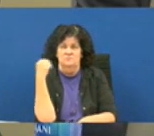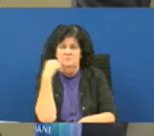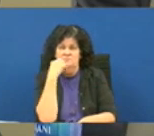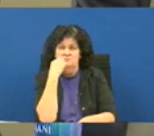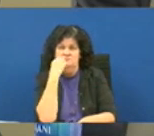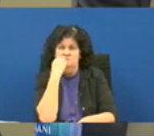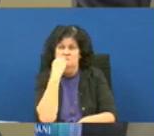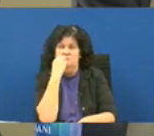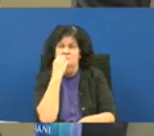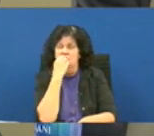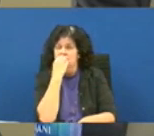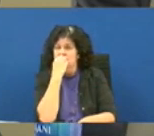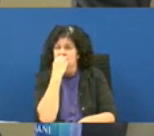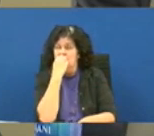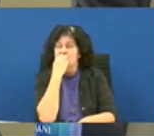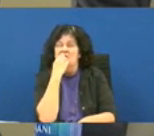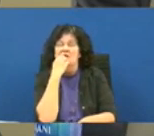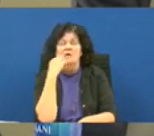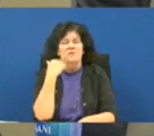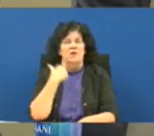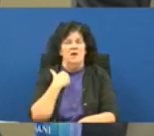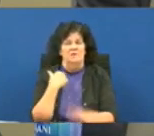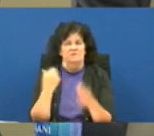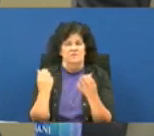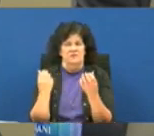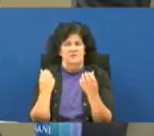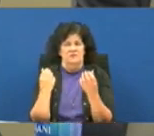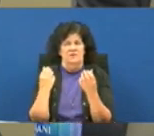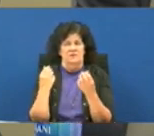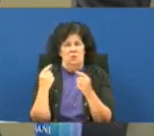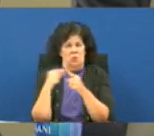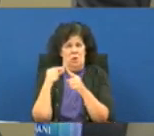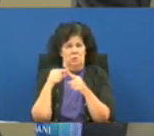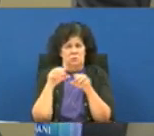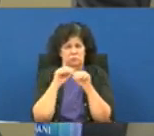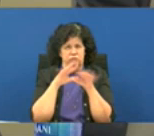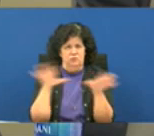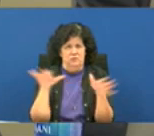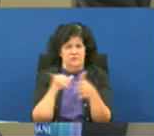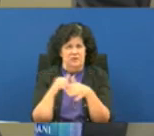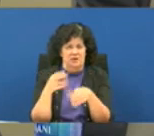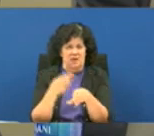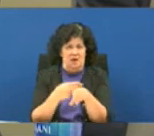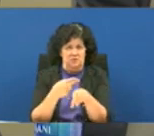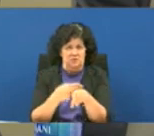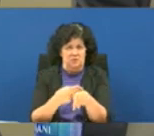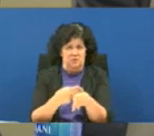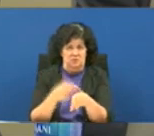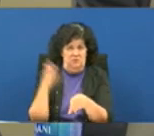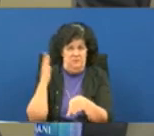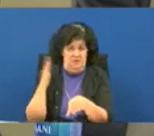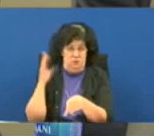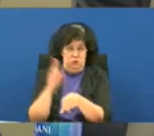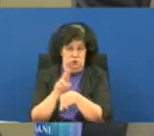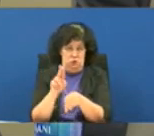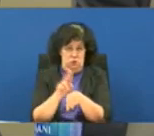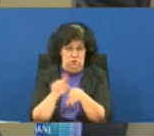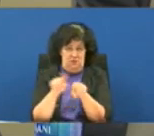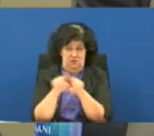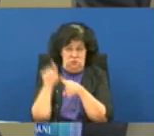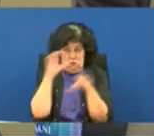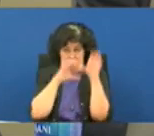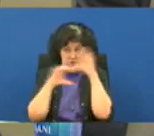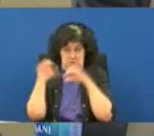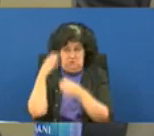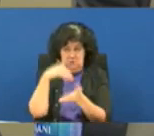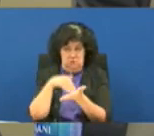independent crisis but there is a model where the hospitals have been previously used as a crisis center correct not to my knowledge i don't know